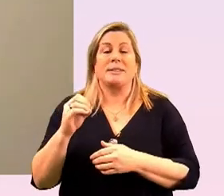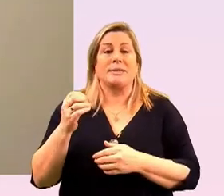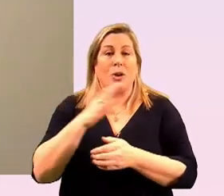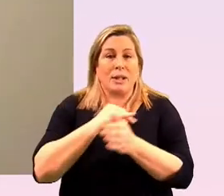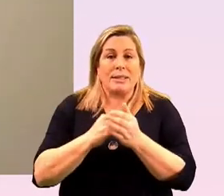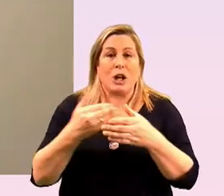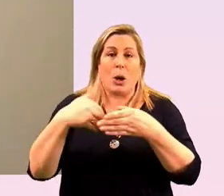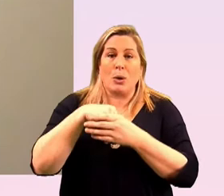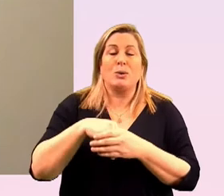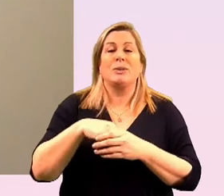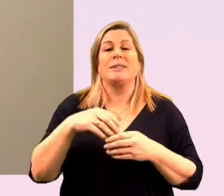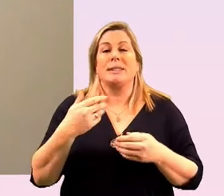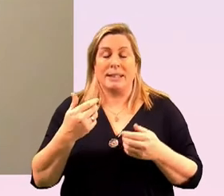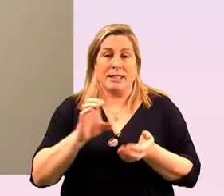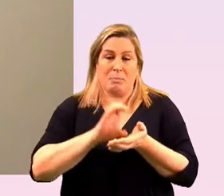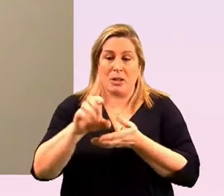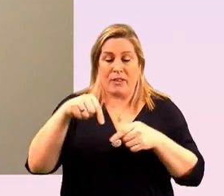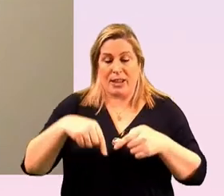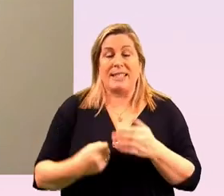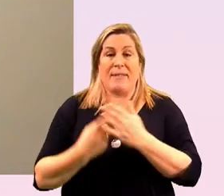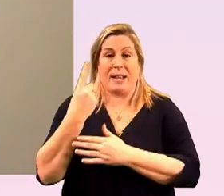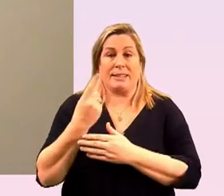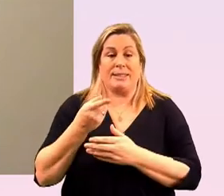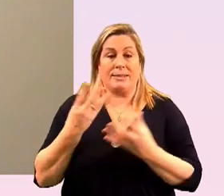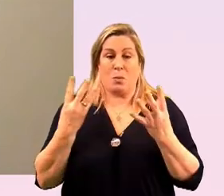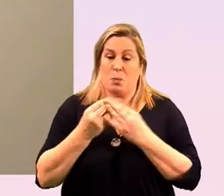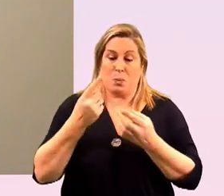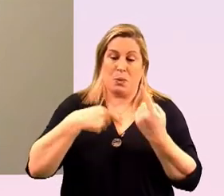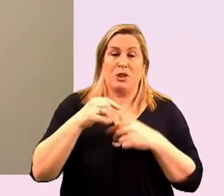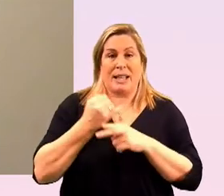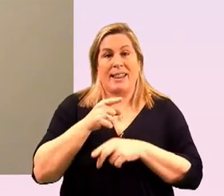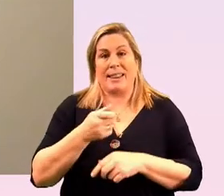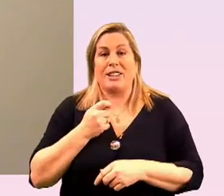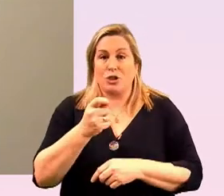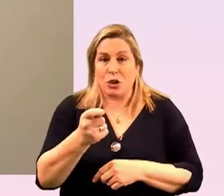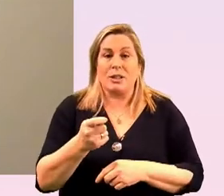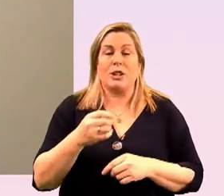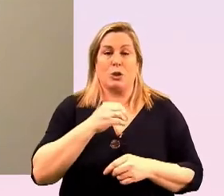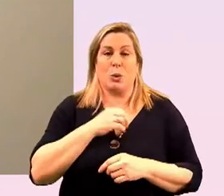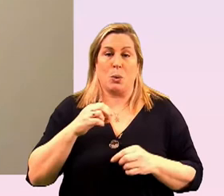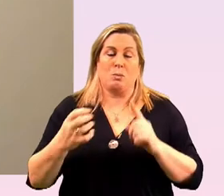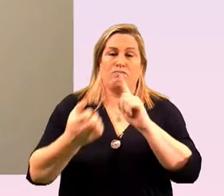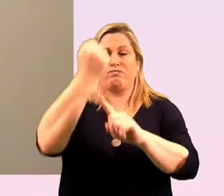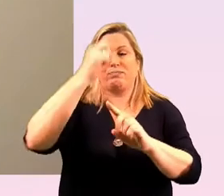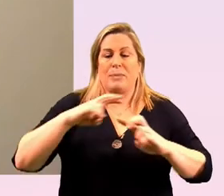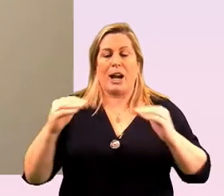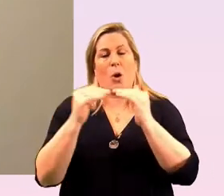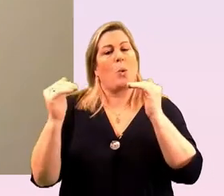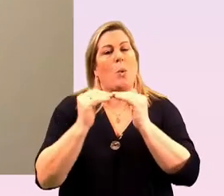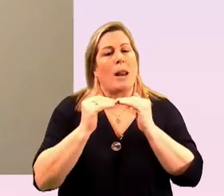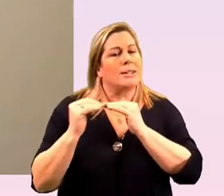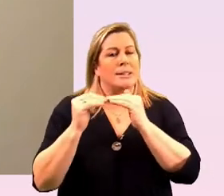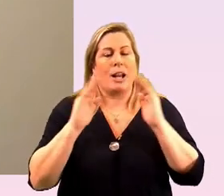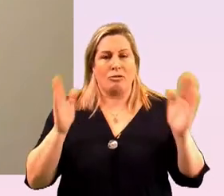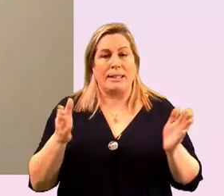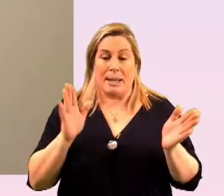the sponsors of this event that have been honest with us uh in that journey and to equality already and that they might uh